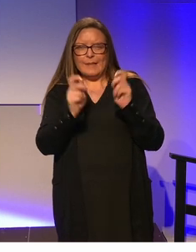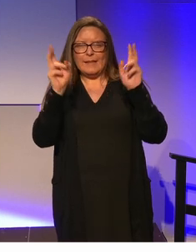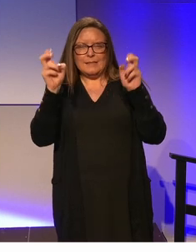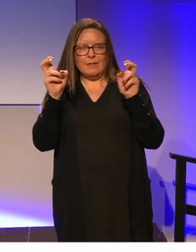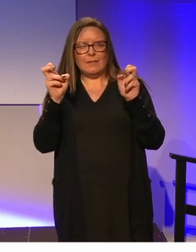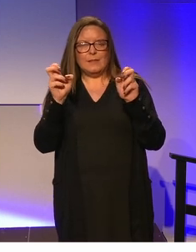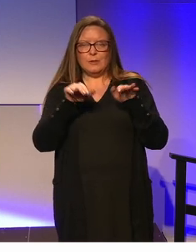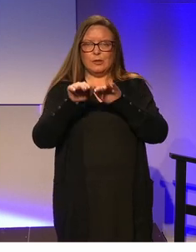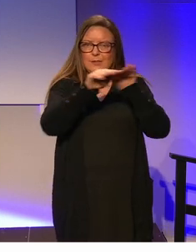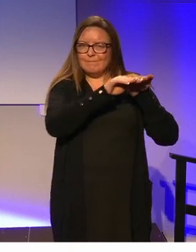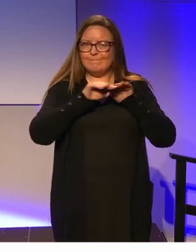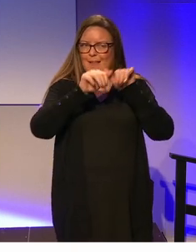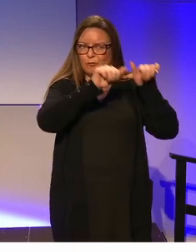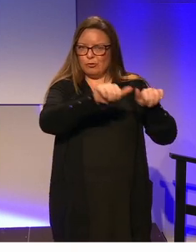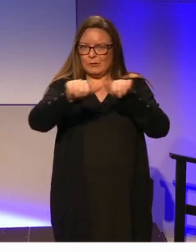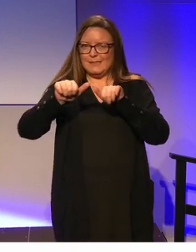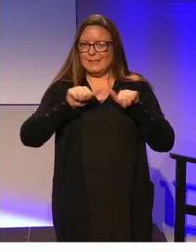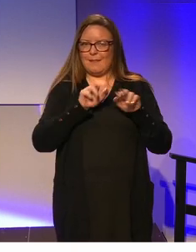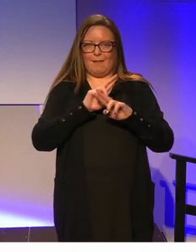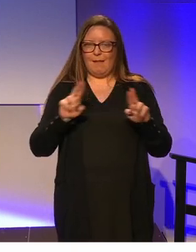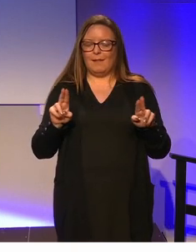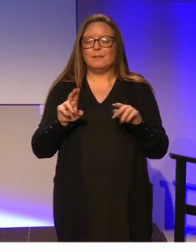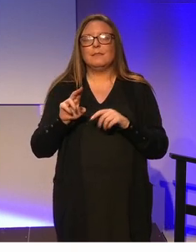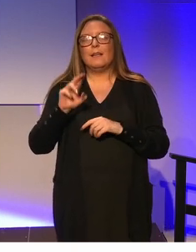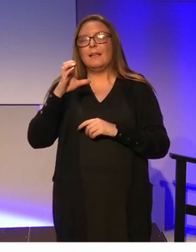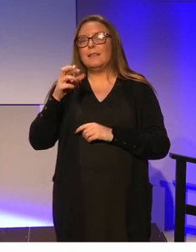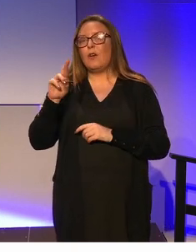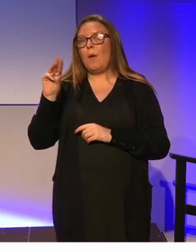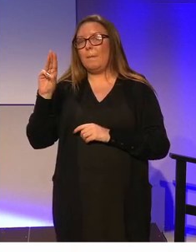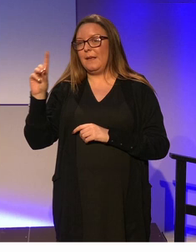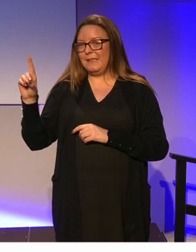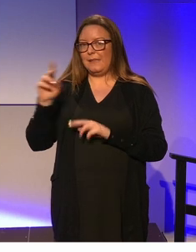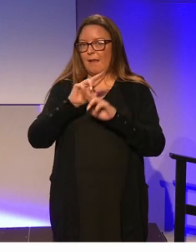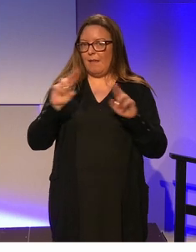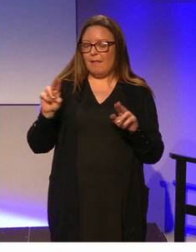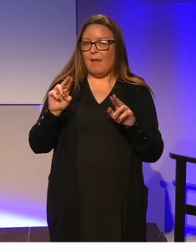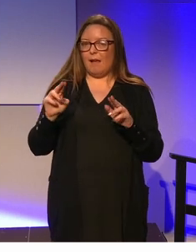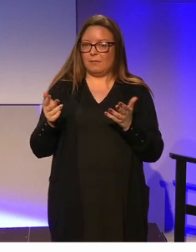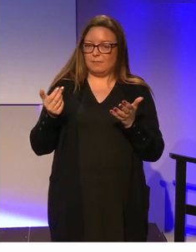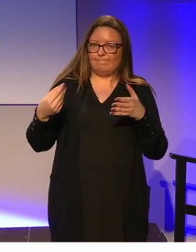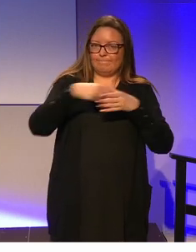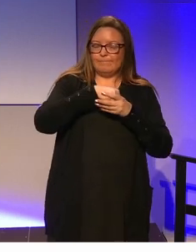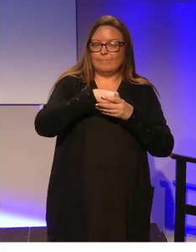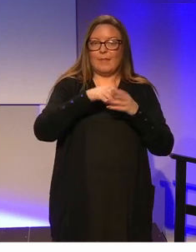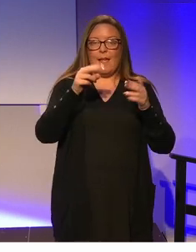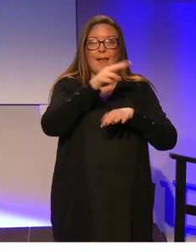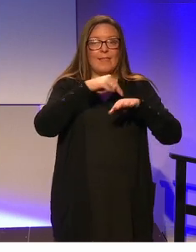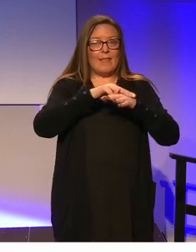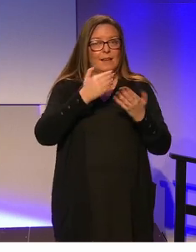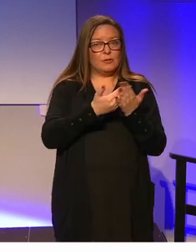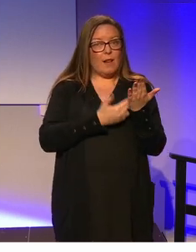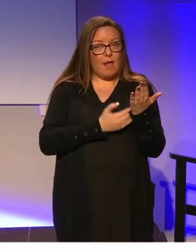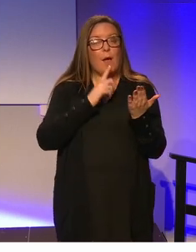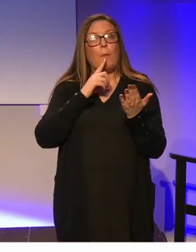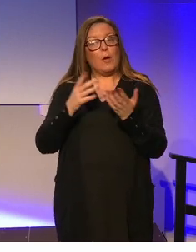universally agreed. The CRPD has not been incorporated into national law. However, as I said, it